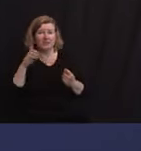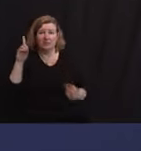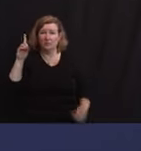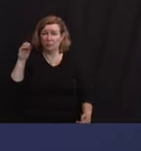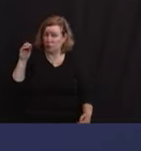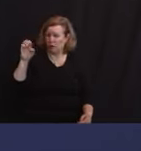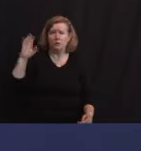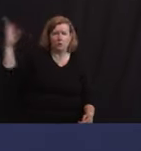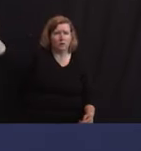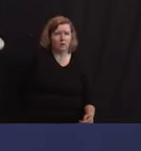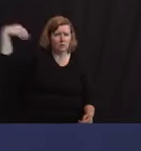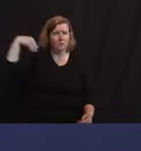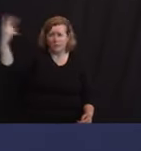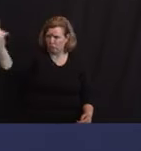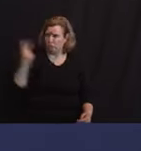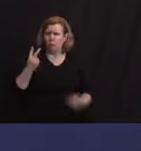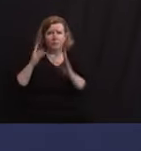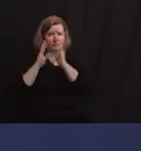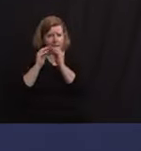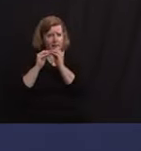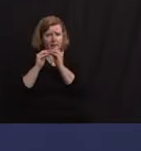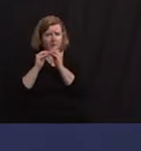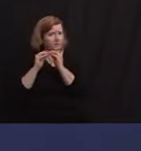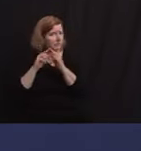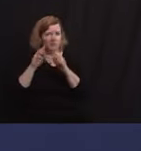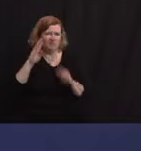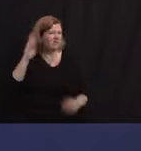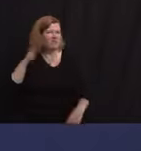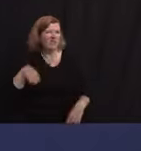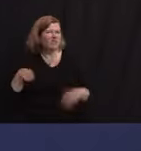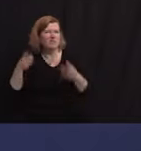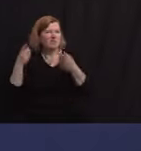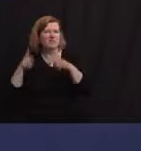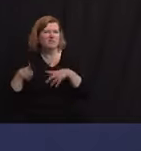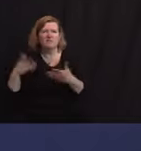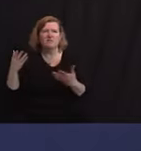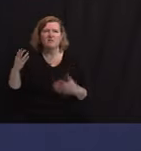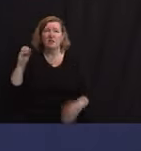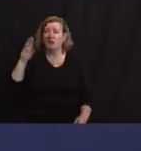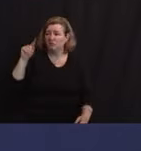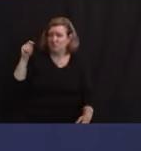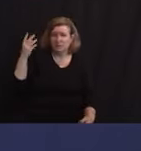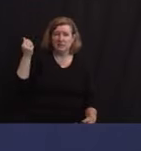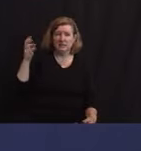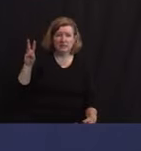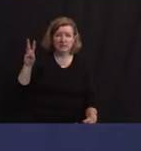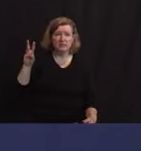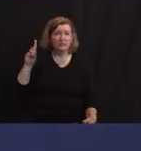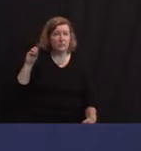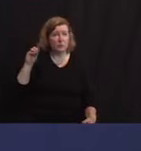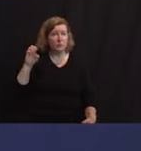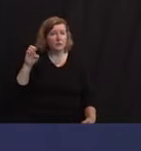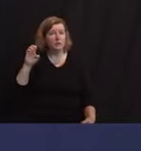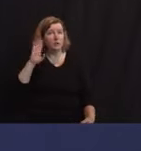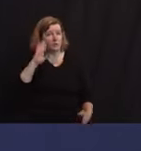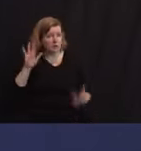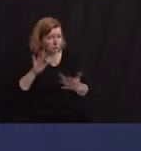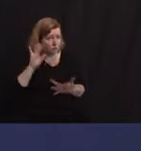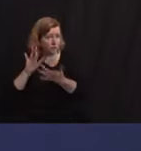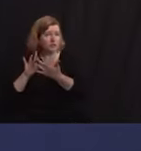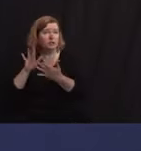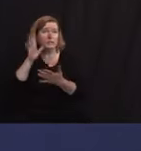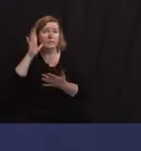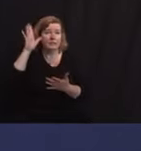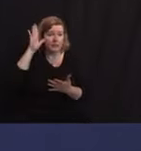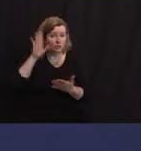It's my understanding that meeting never happened. On October 16th, the DOE told me they're working to reach out to parents of school-age students in the